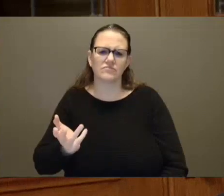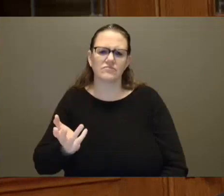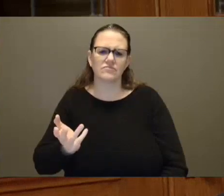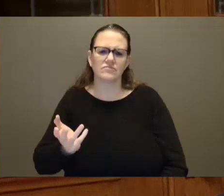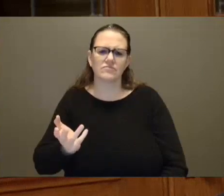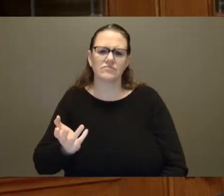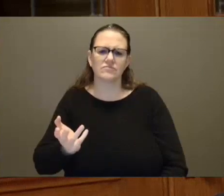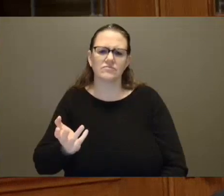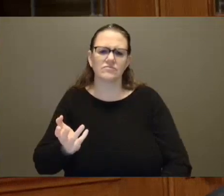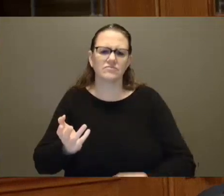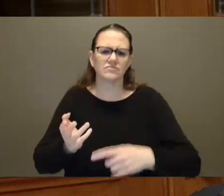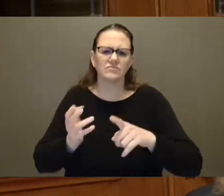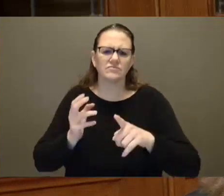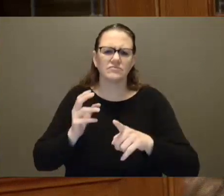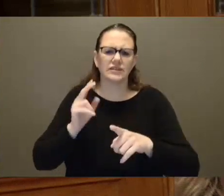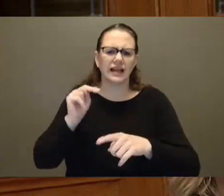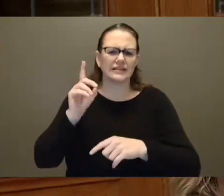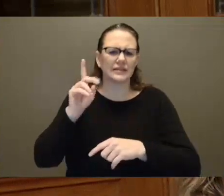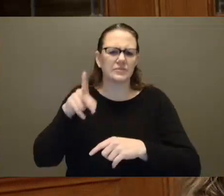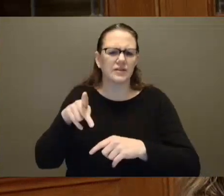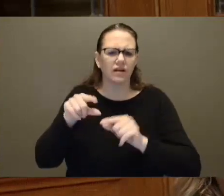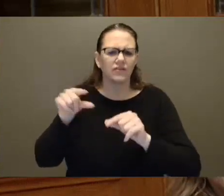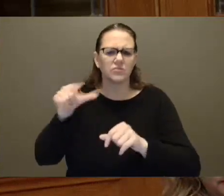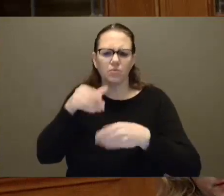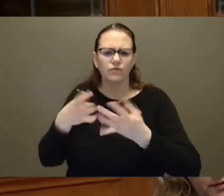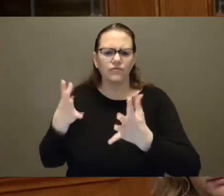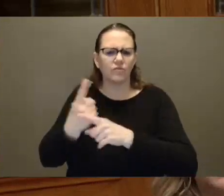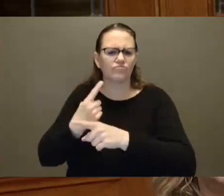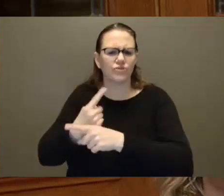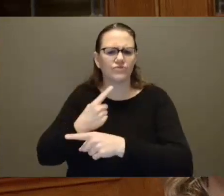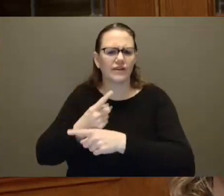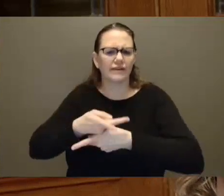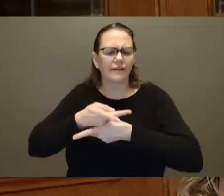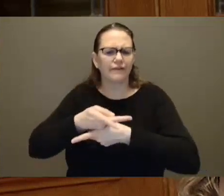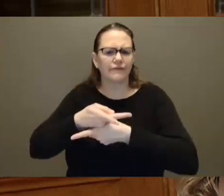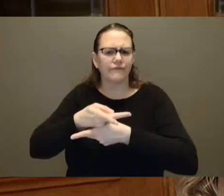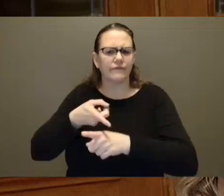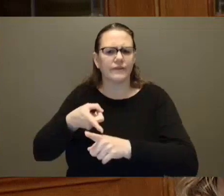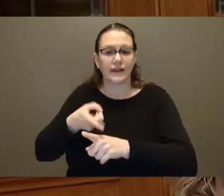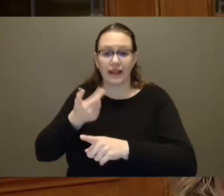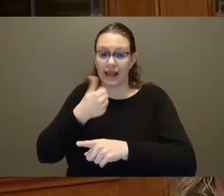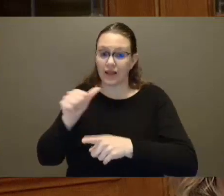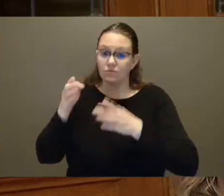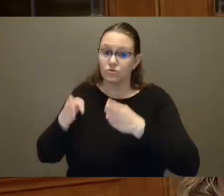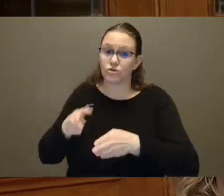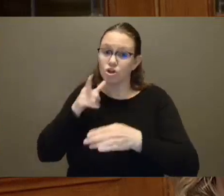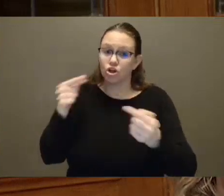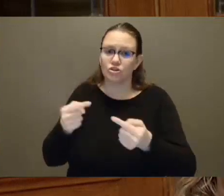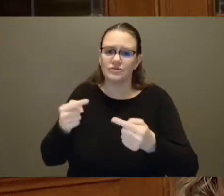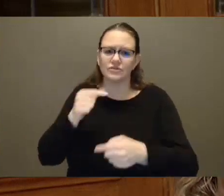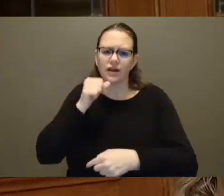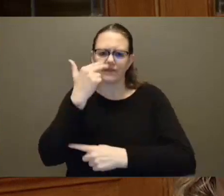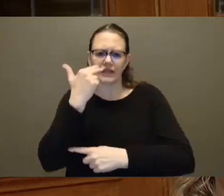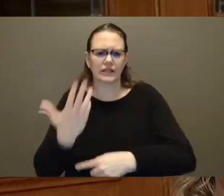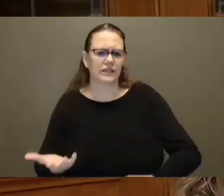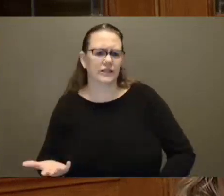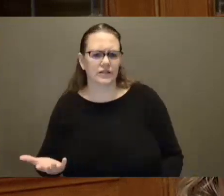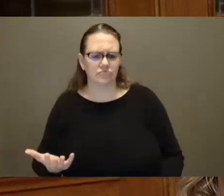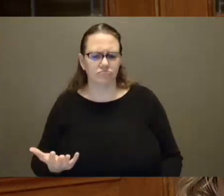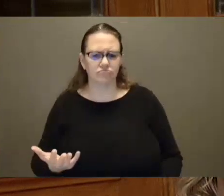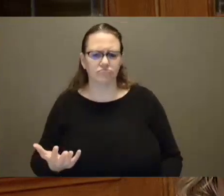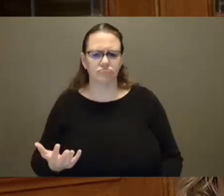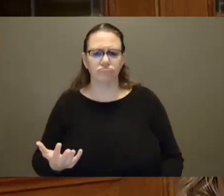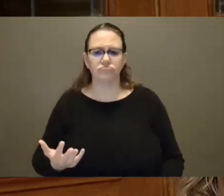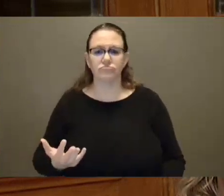People getting hurt is not funny. Open drug use in parks and playgrounds is not funny.